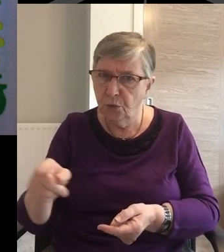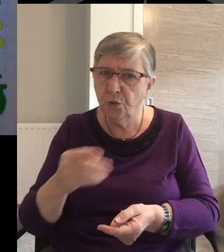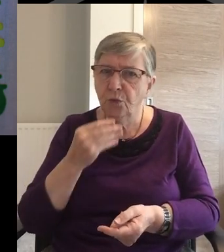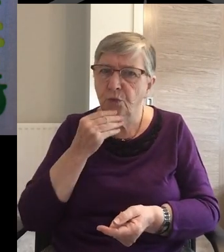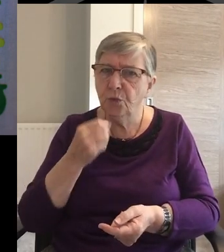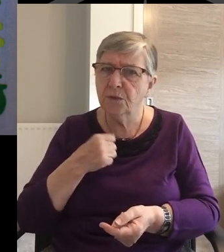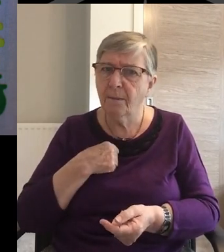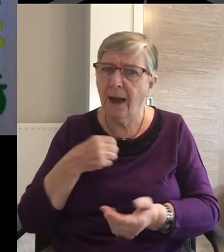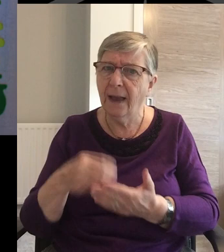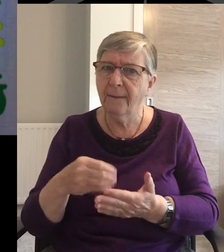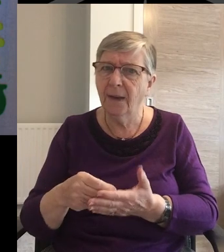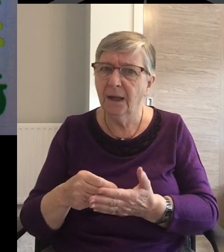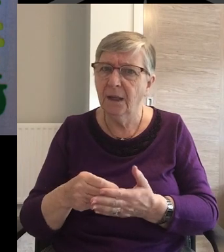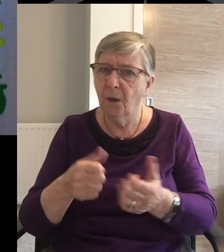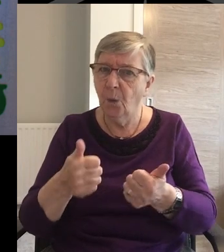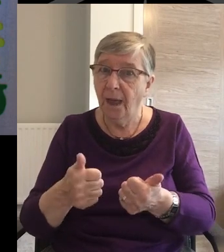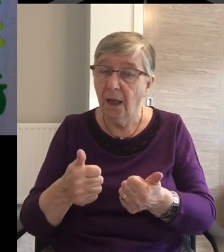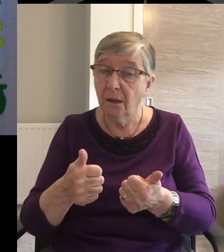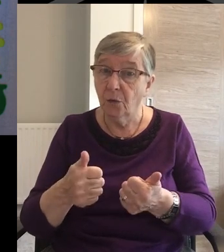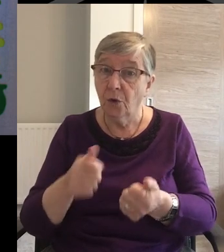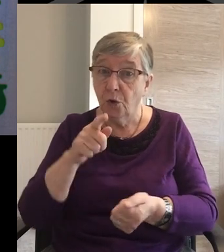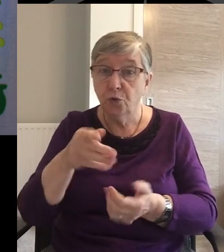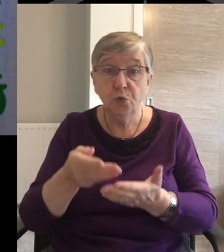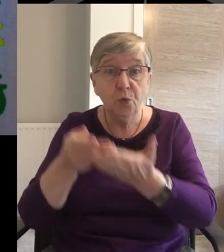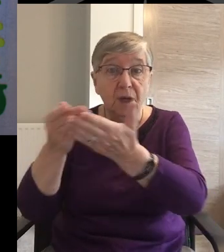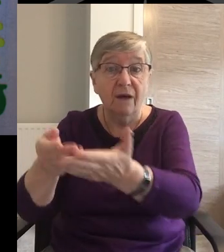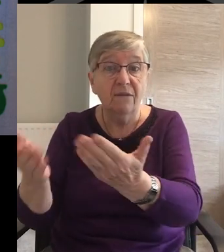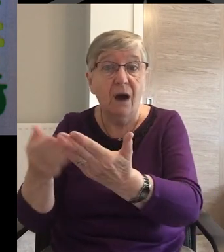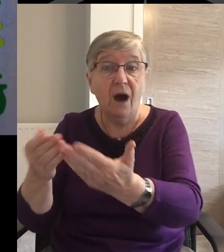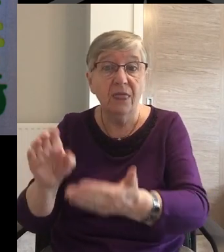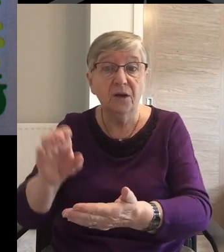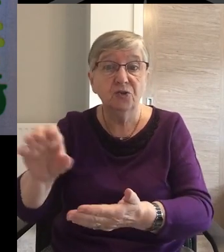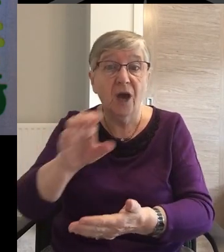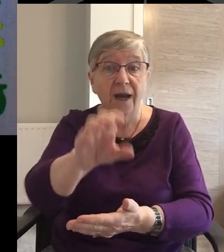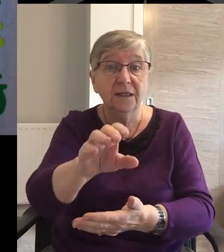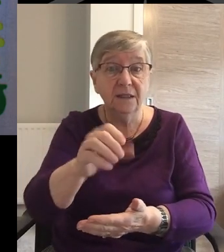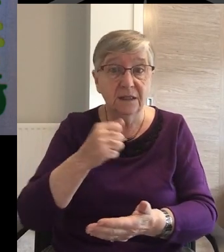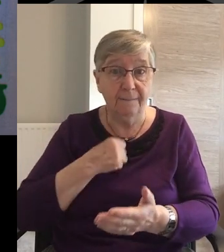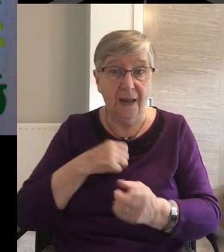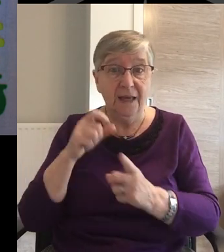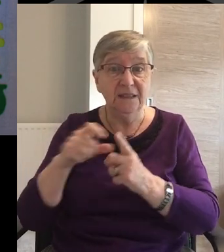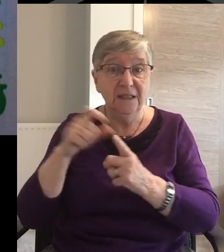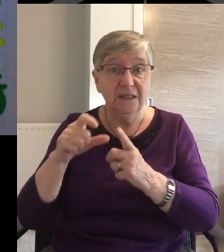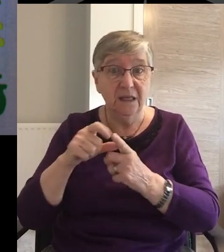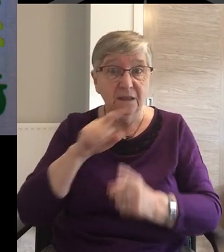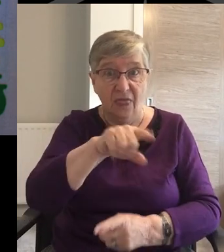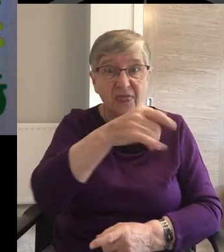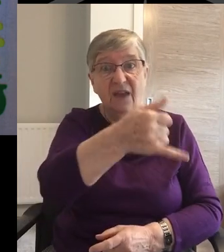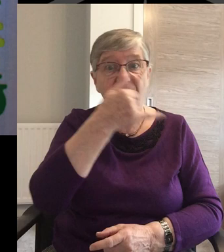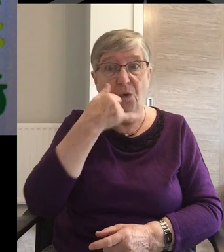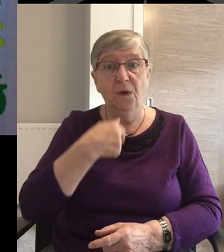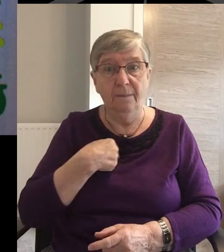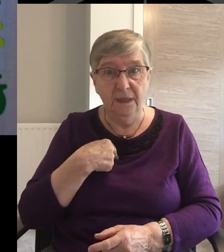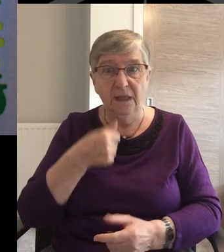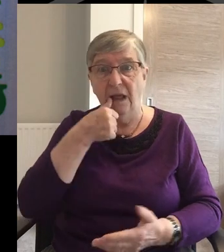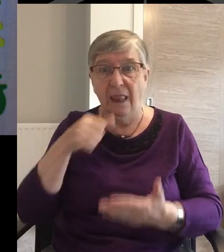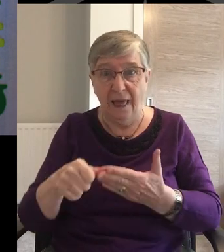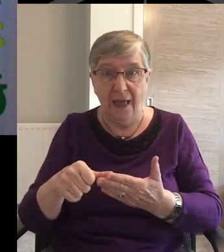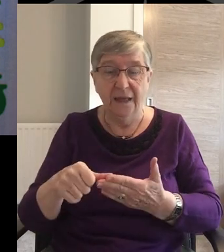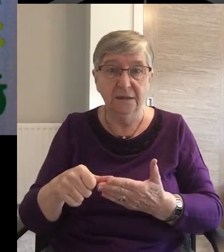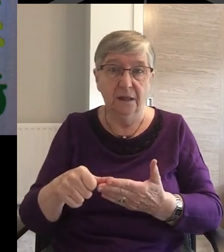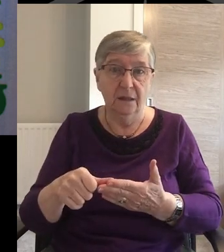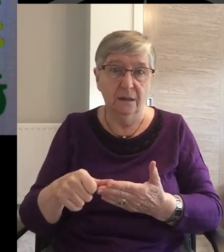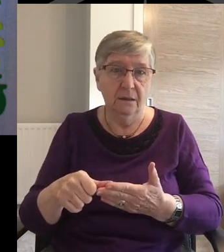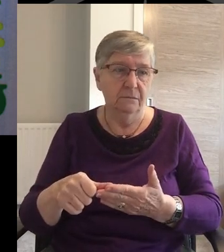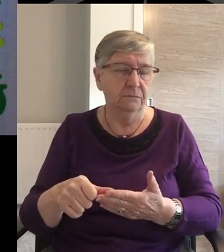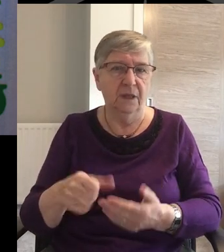And do you pass my details on to other charities So they can hassle me as well Some do And go